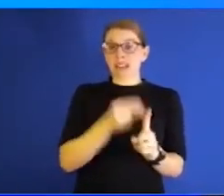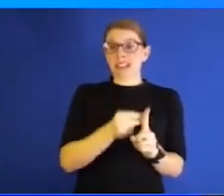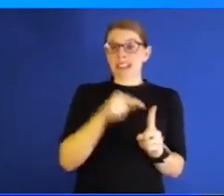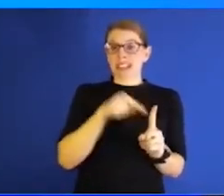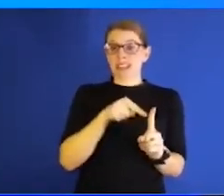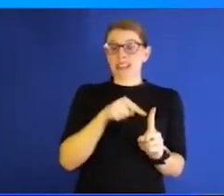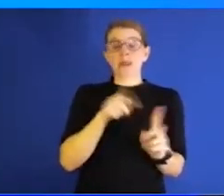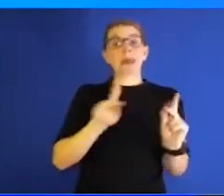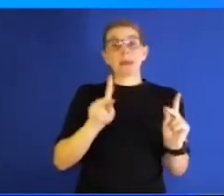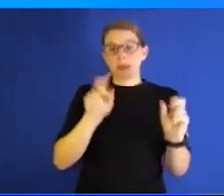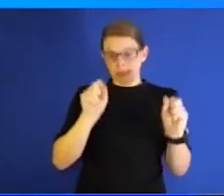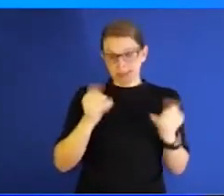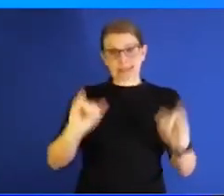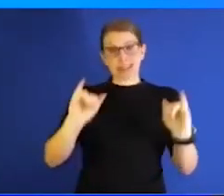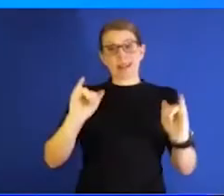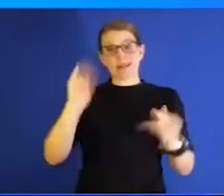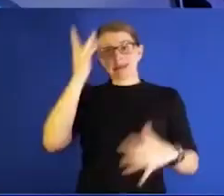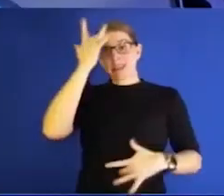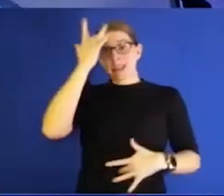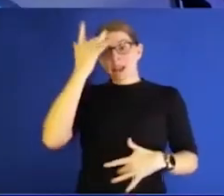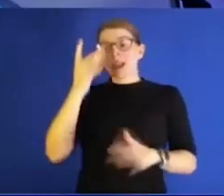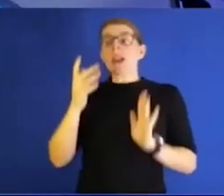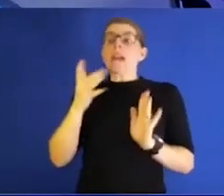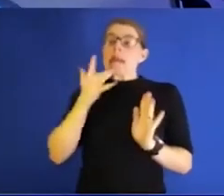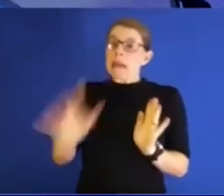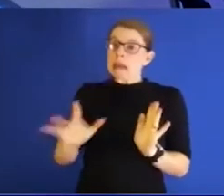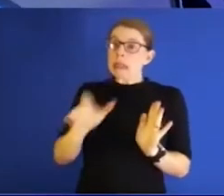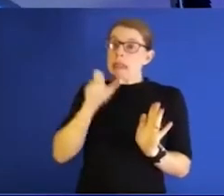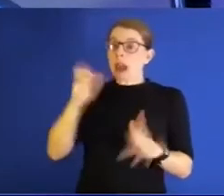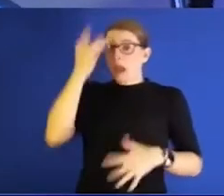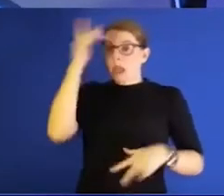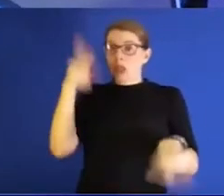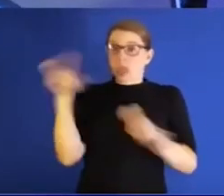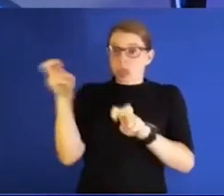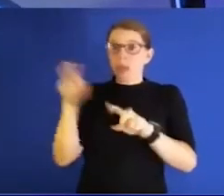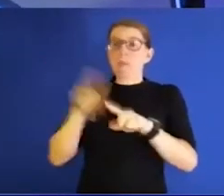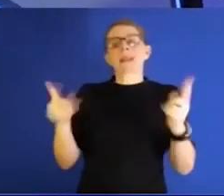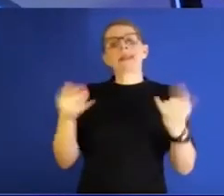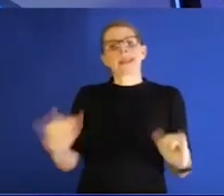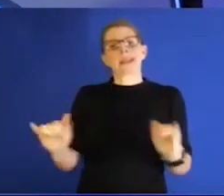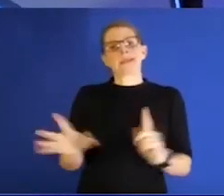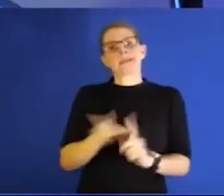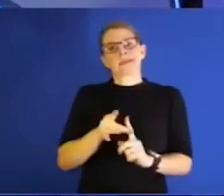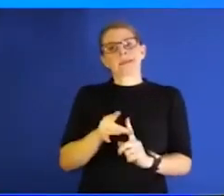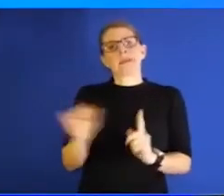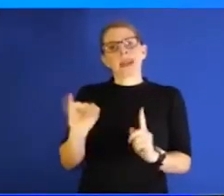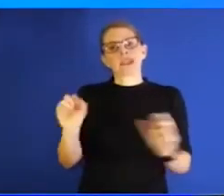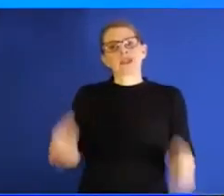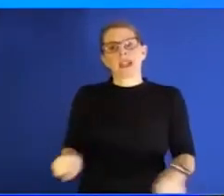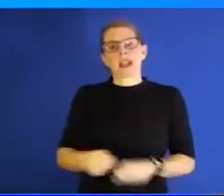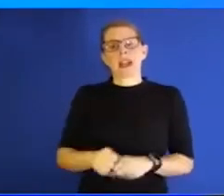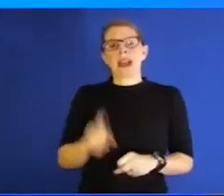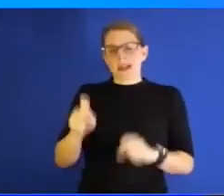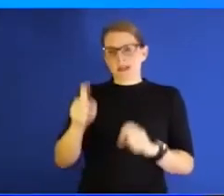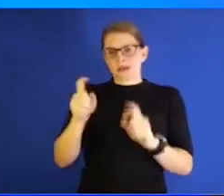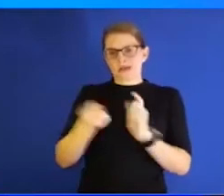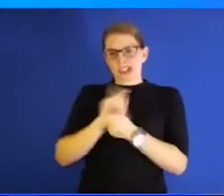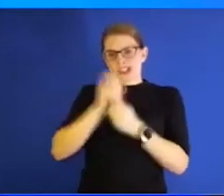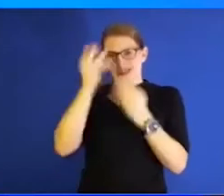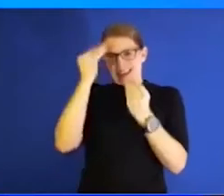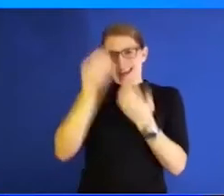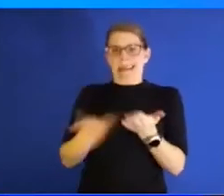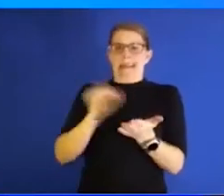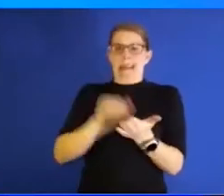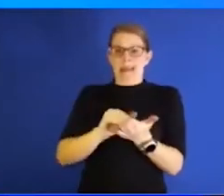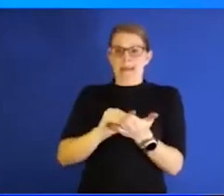fortunately, not terribly. Not terribly. But nonetheless, we had to kind of rethink once again. And coming in through